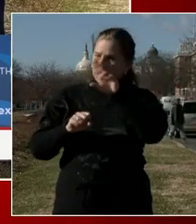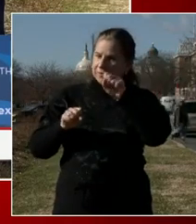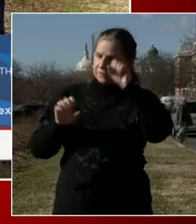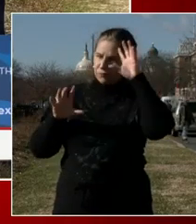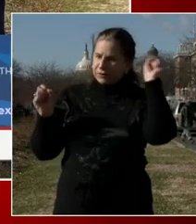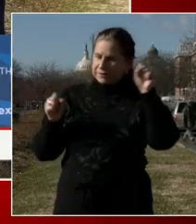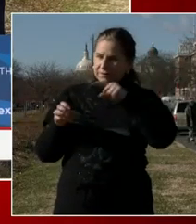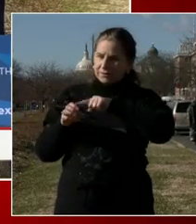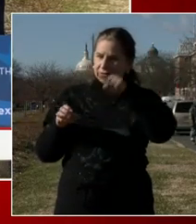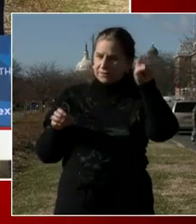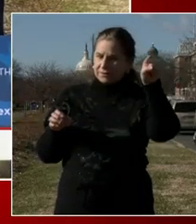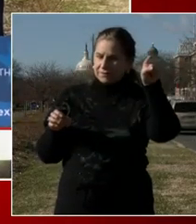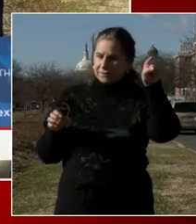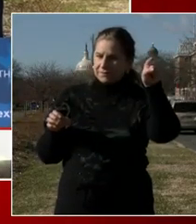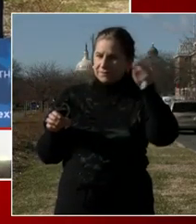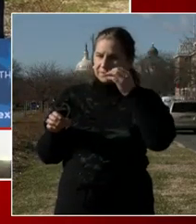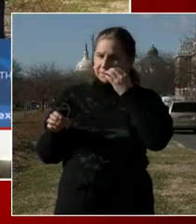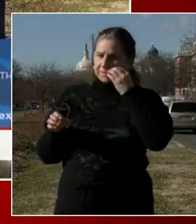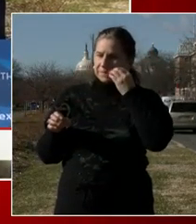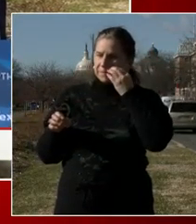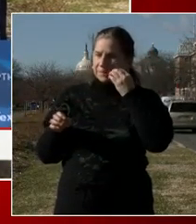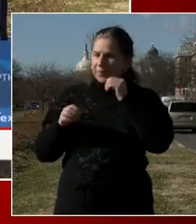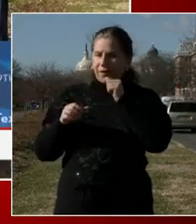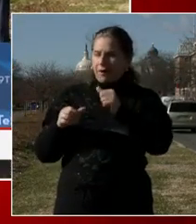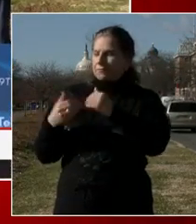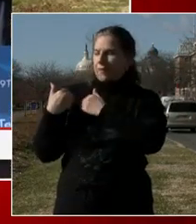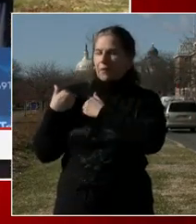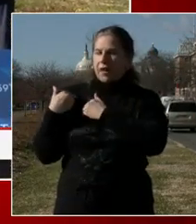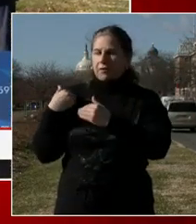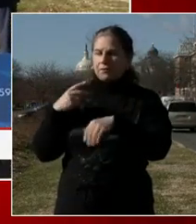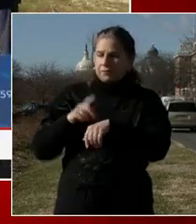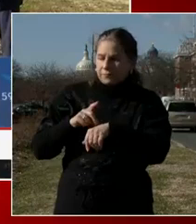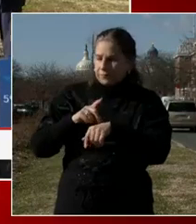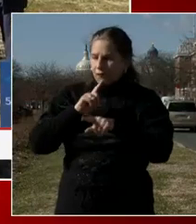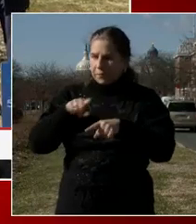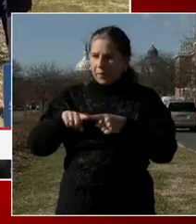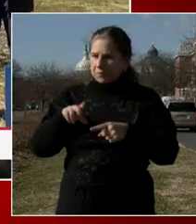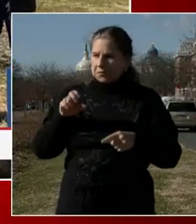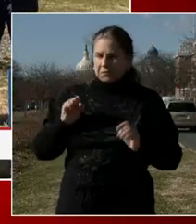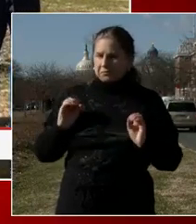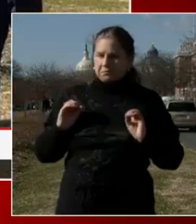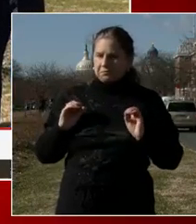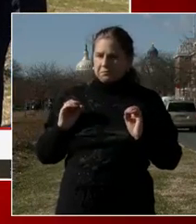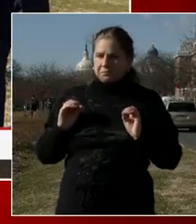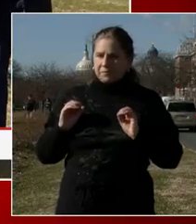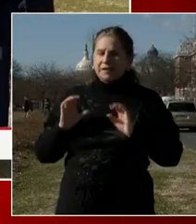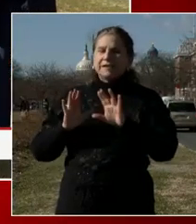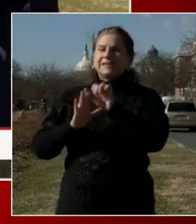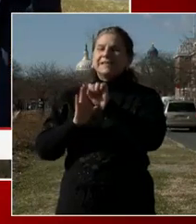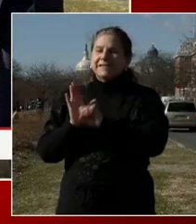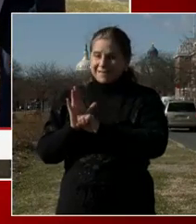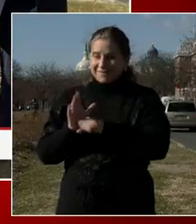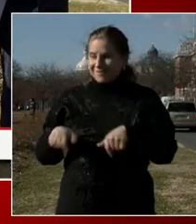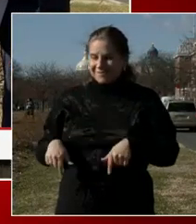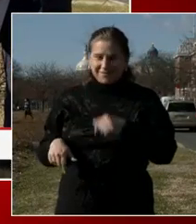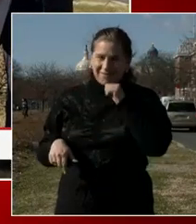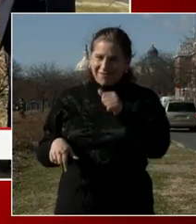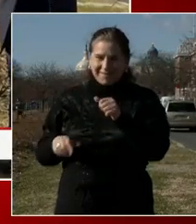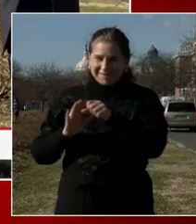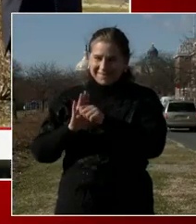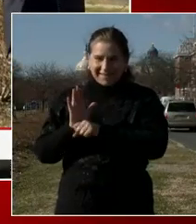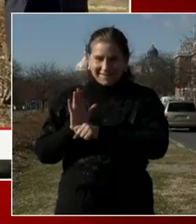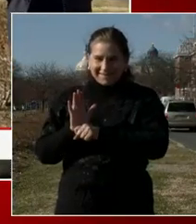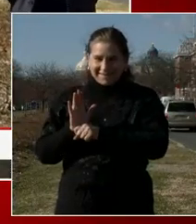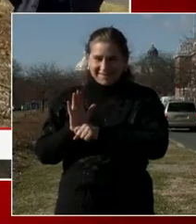not accountable to us, which is part of our which is a big issue for us because when they are accountable to